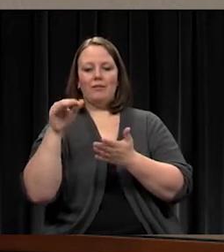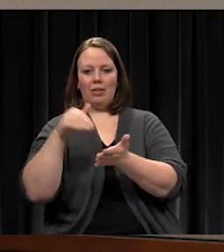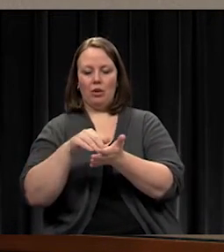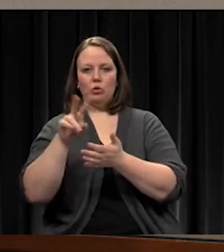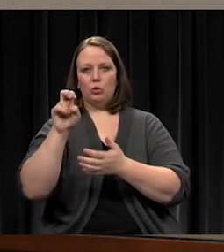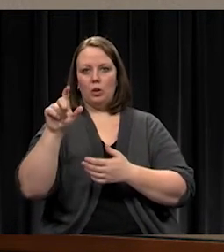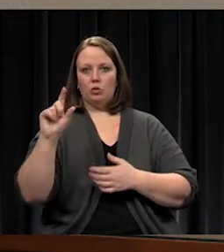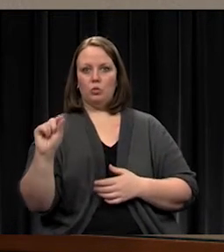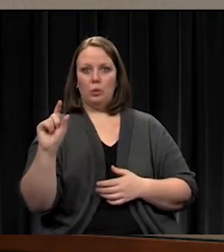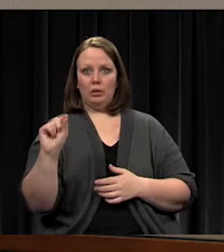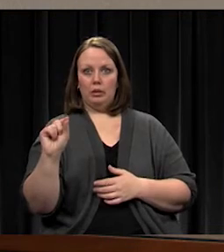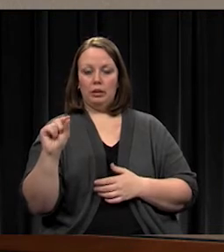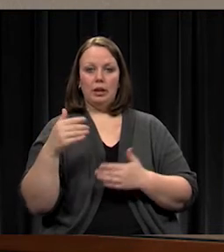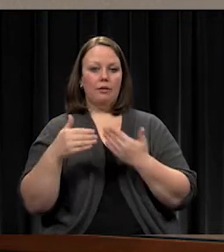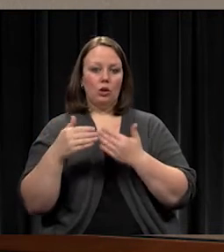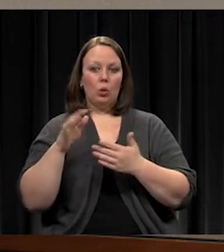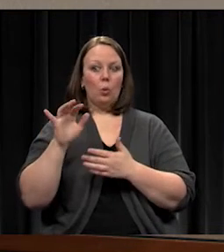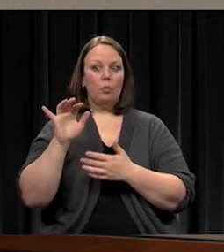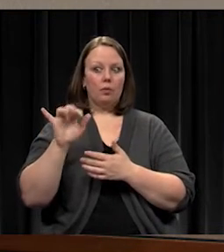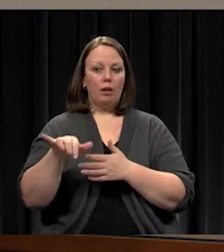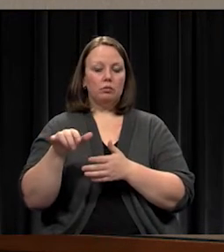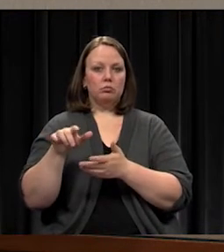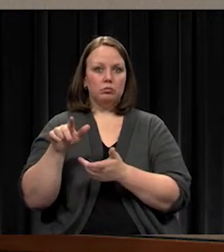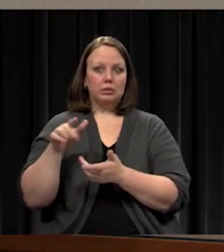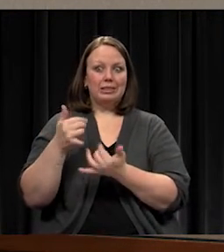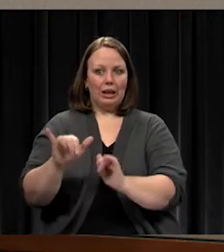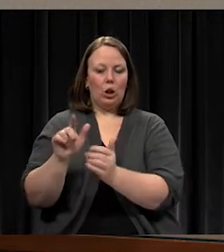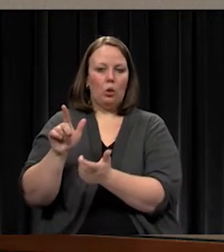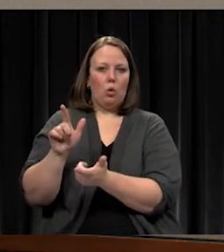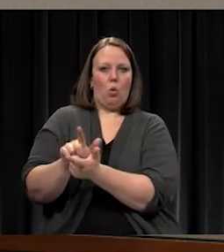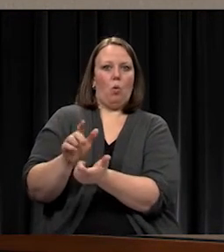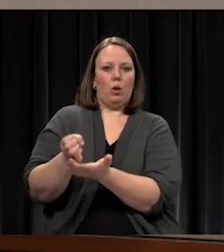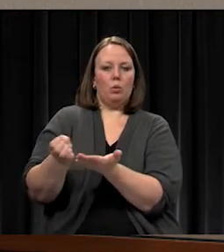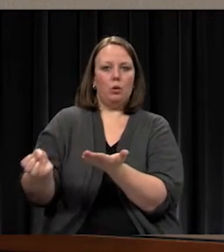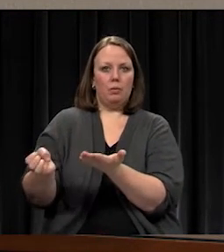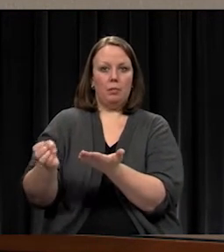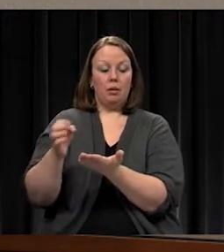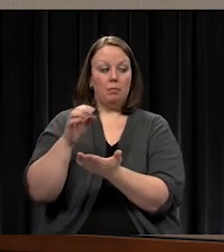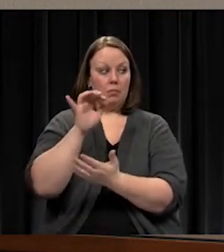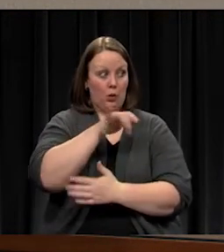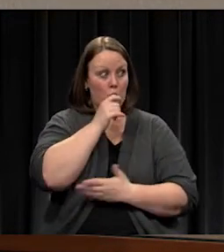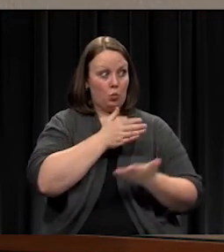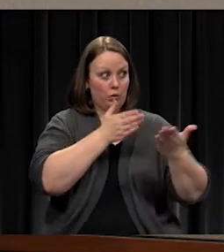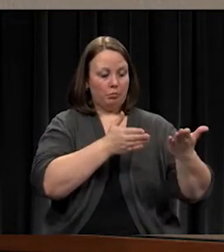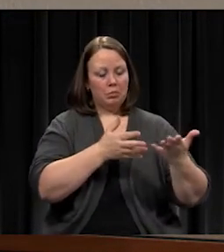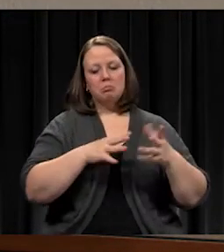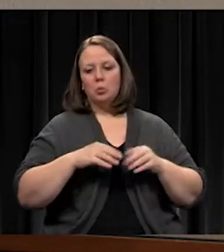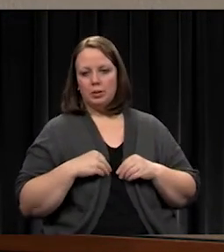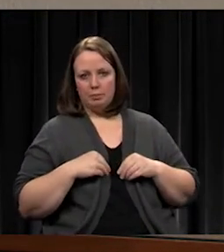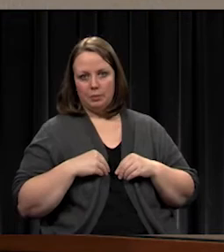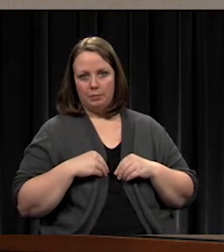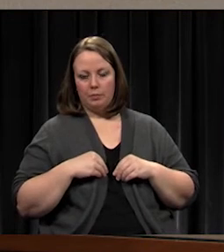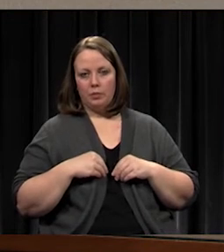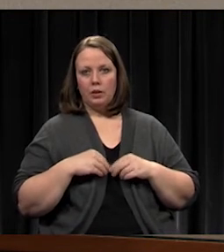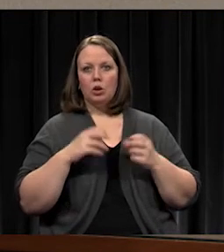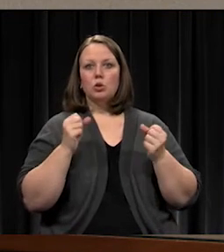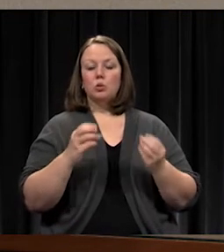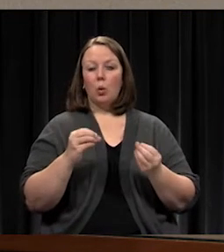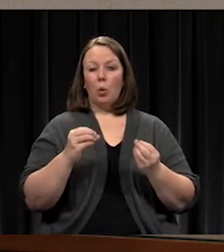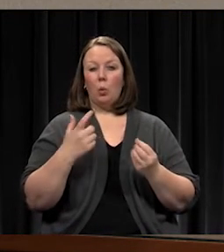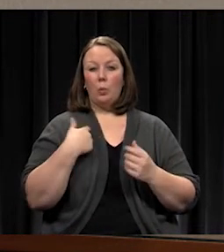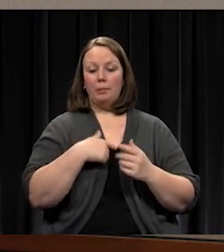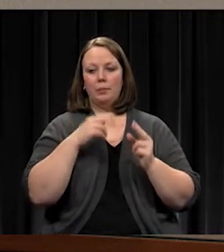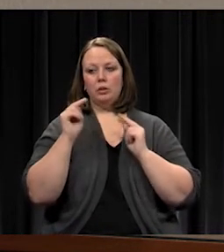still the low equipment. That's who they recommended, and that's who we accepted. We've been negotiating this change order since